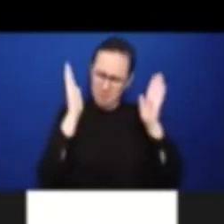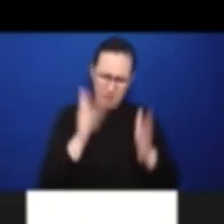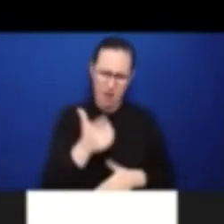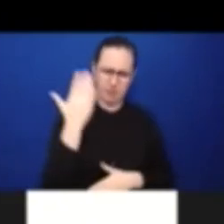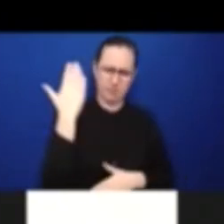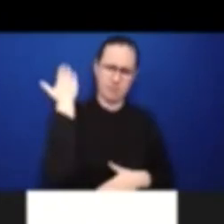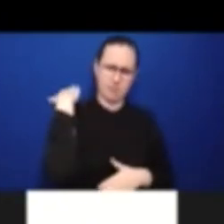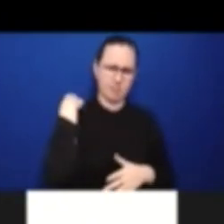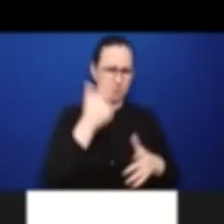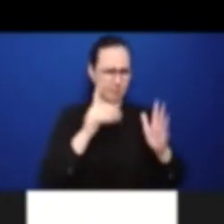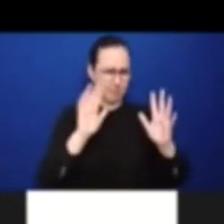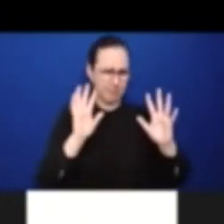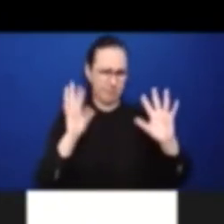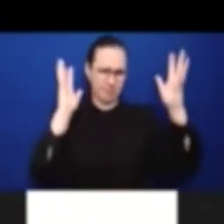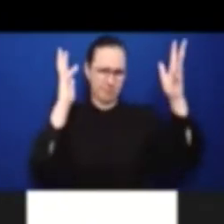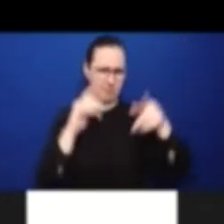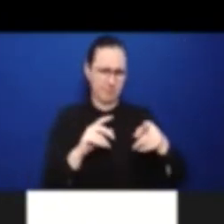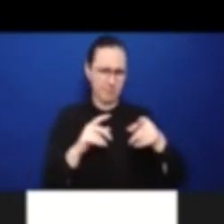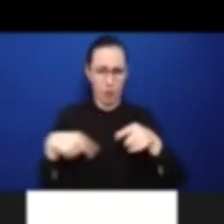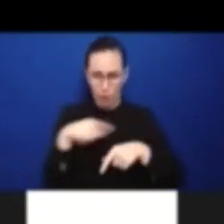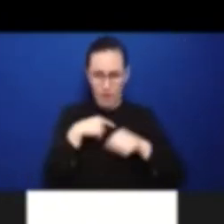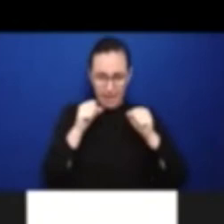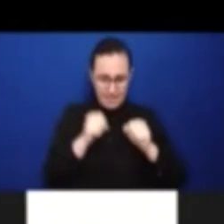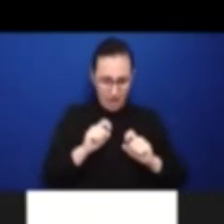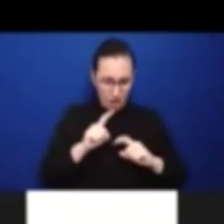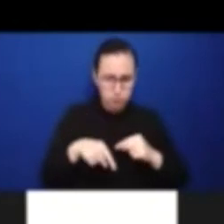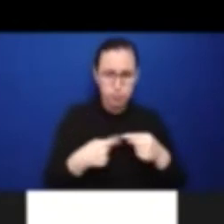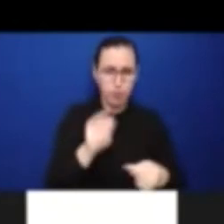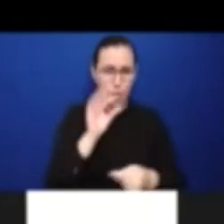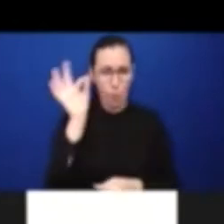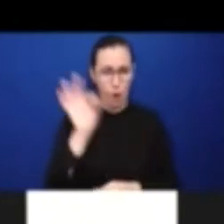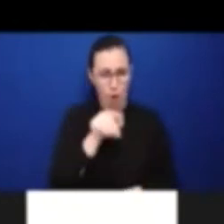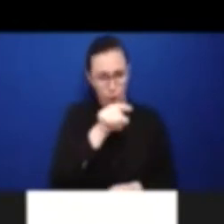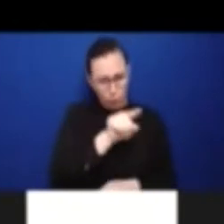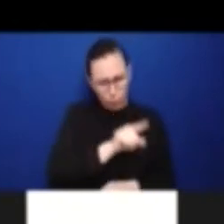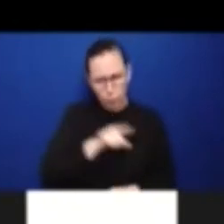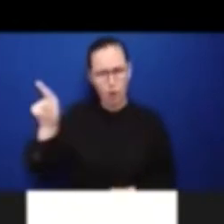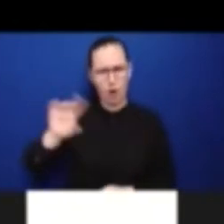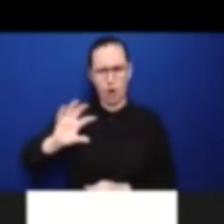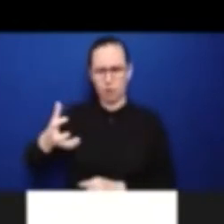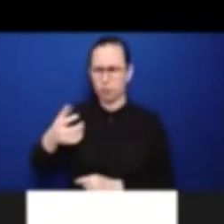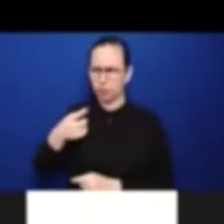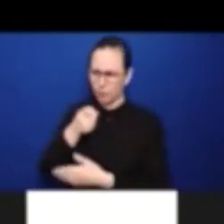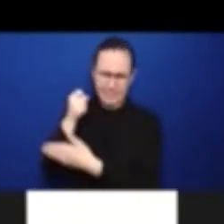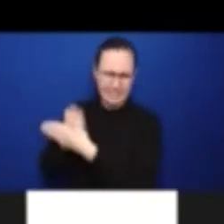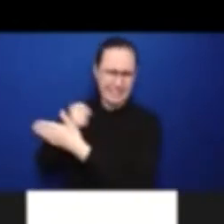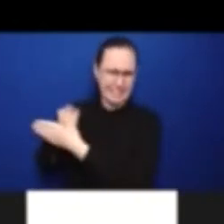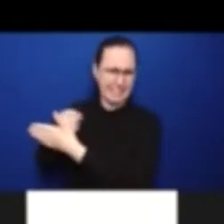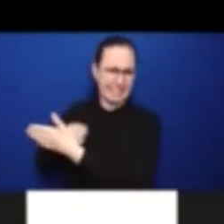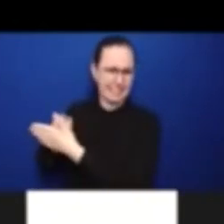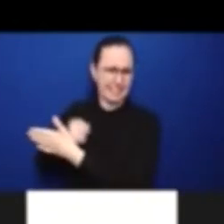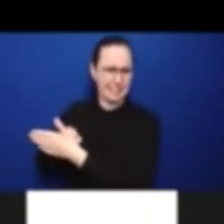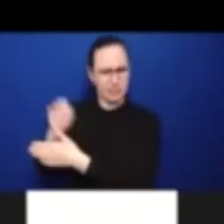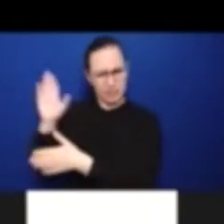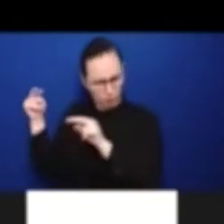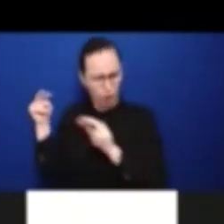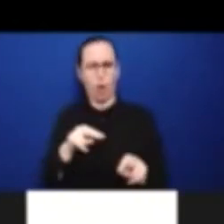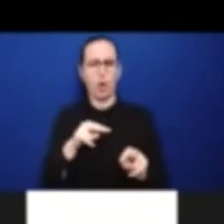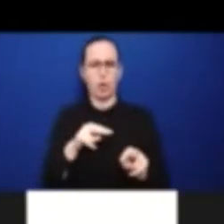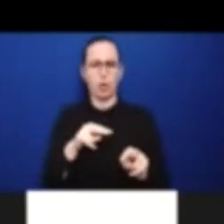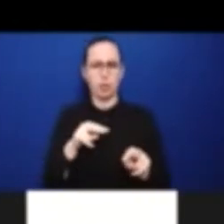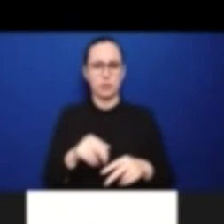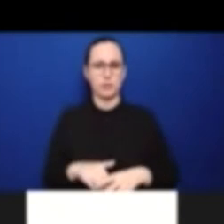because disabled people's organizations got organized and then coordinated internationally. And, and,